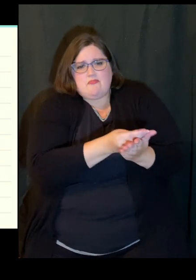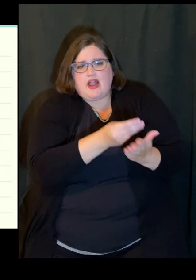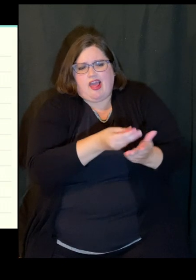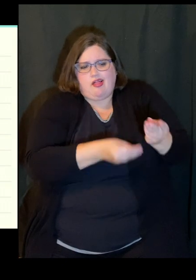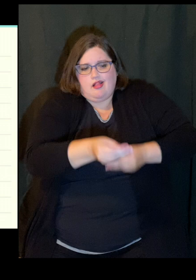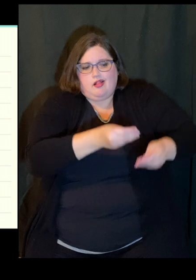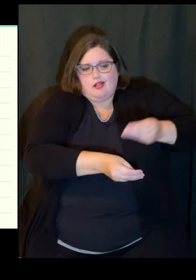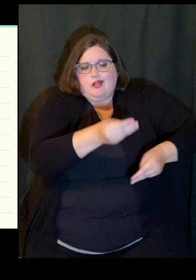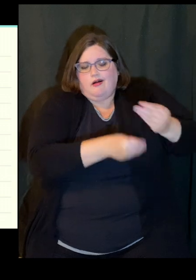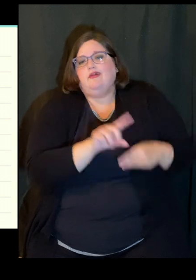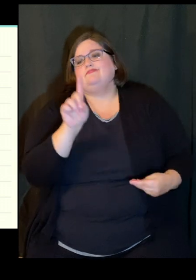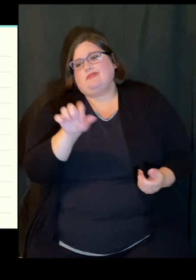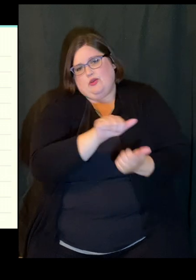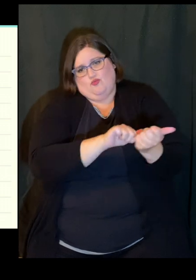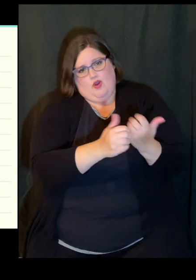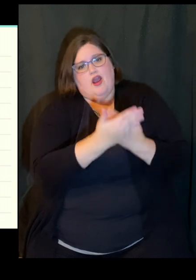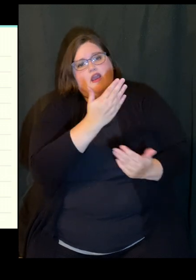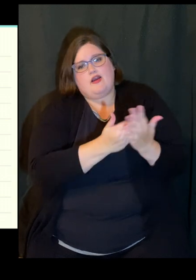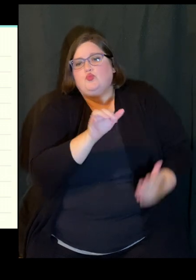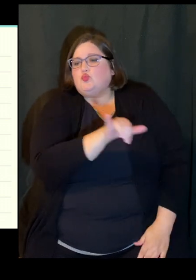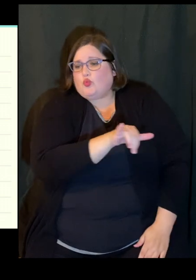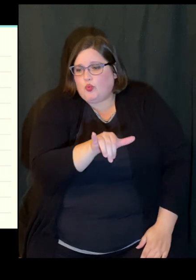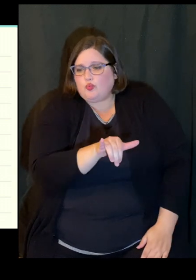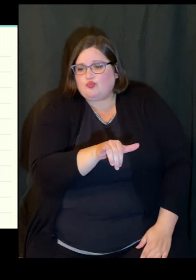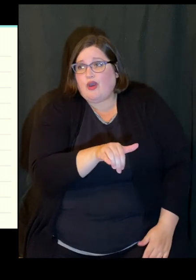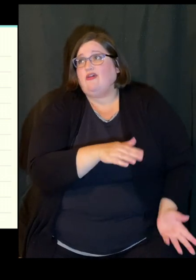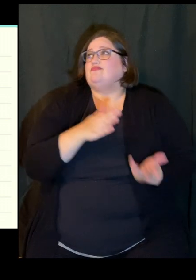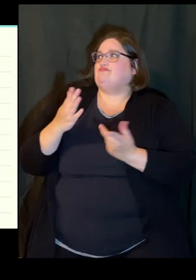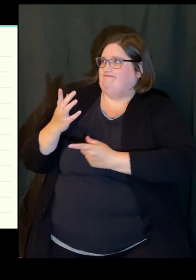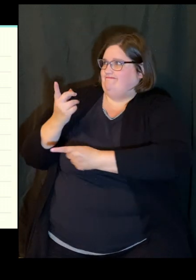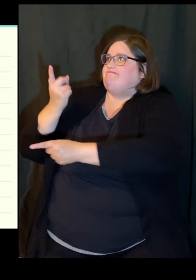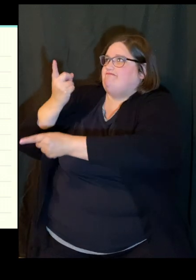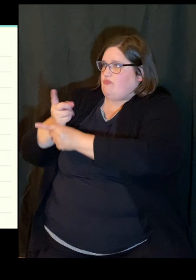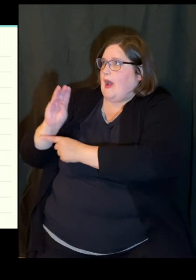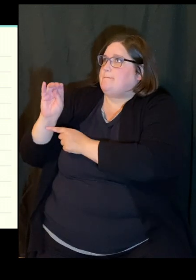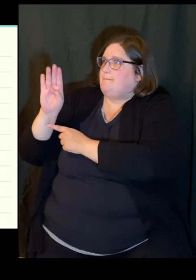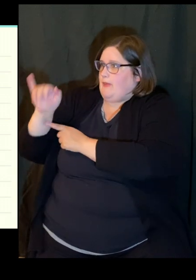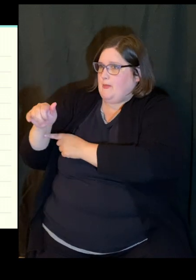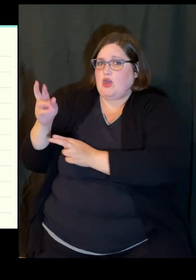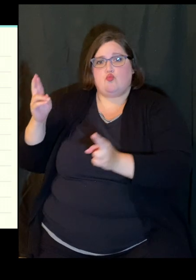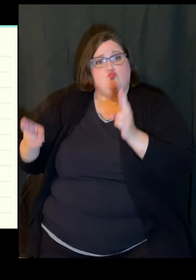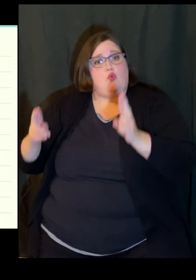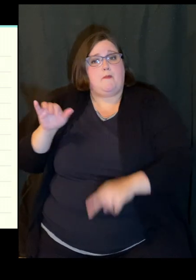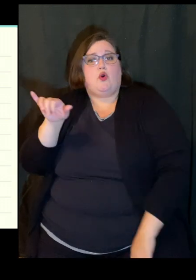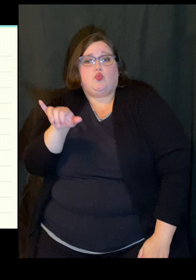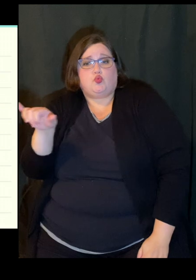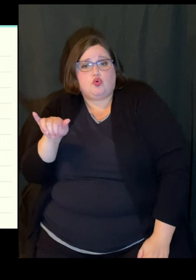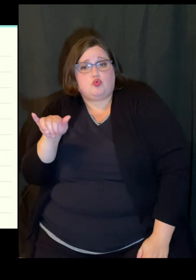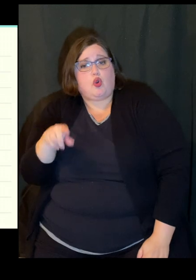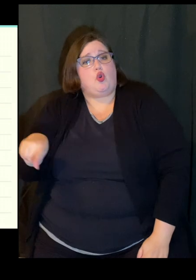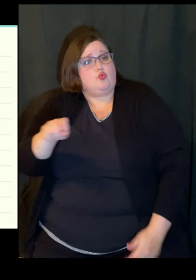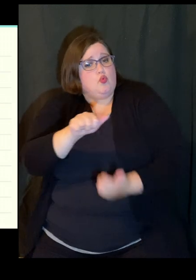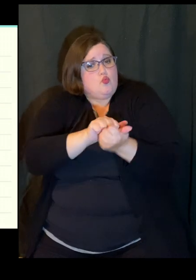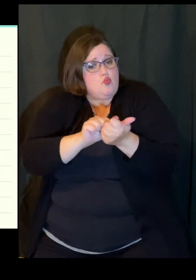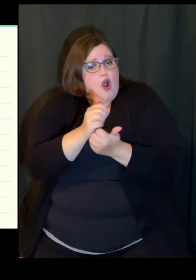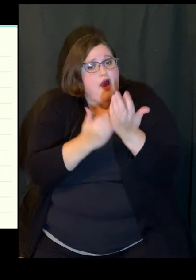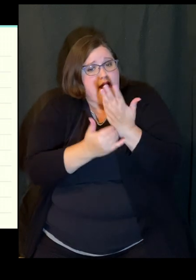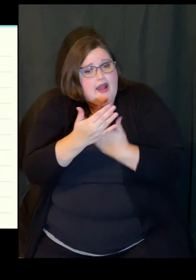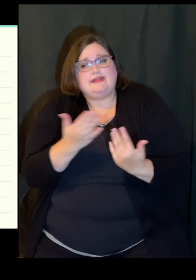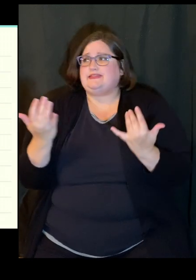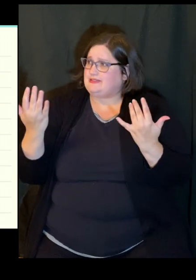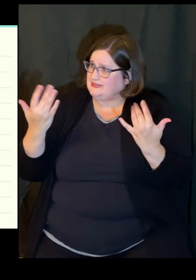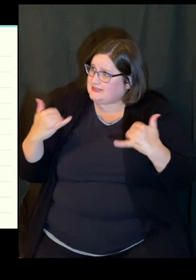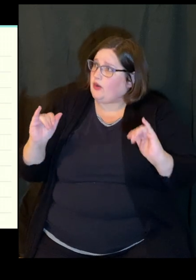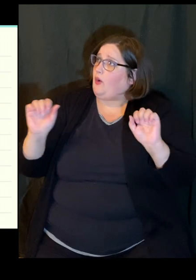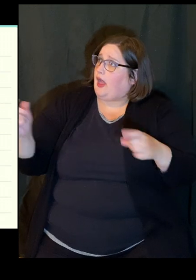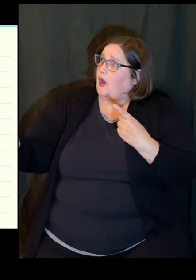Right, Moby. Robots have to wash their hands, too. If you wash your hands, we can still make it for Taco Day. Okay. Okay.